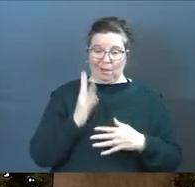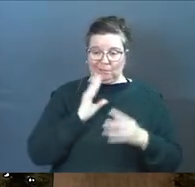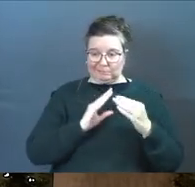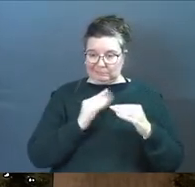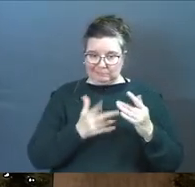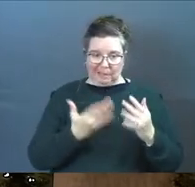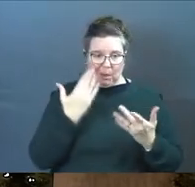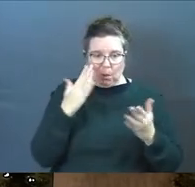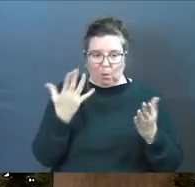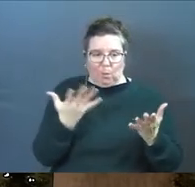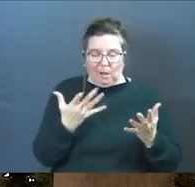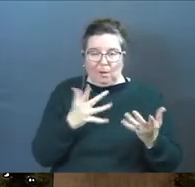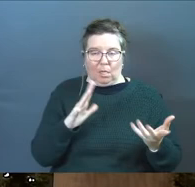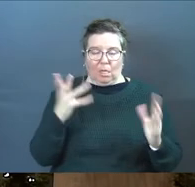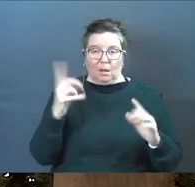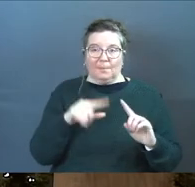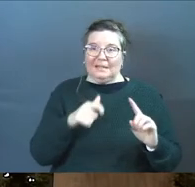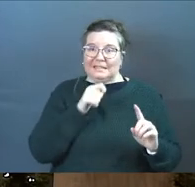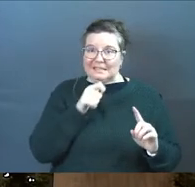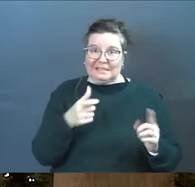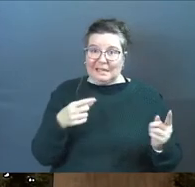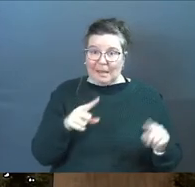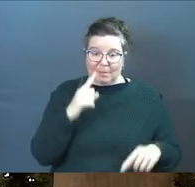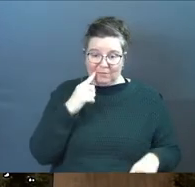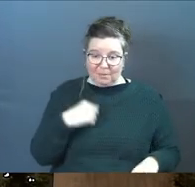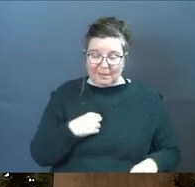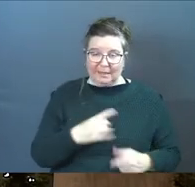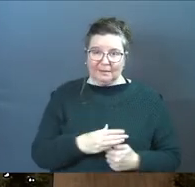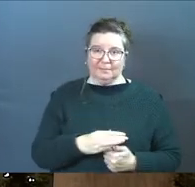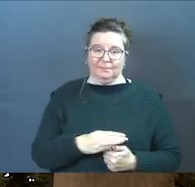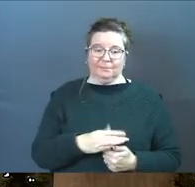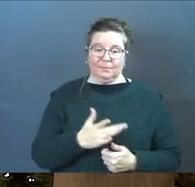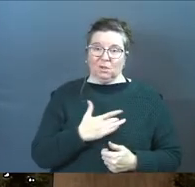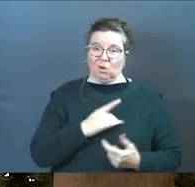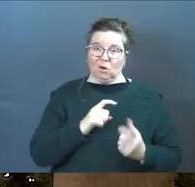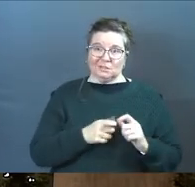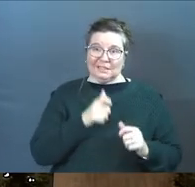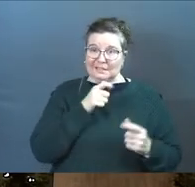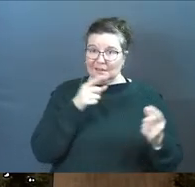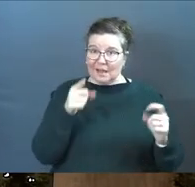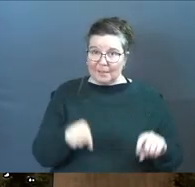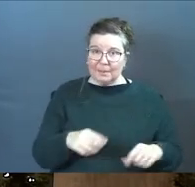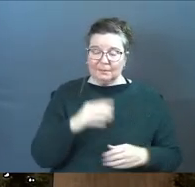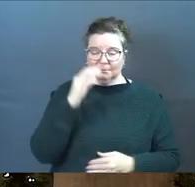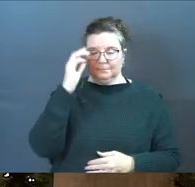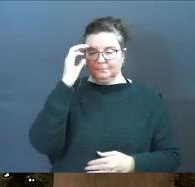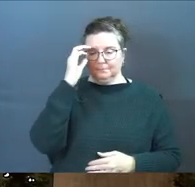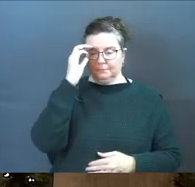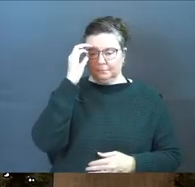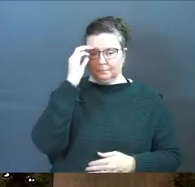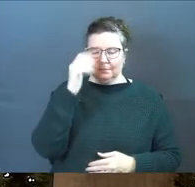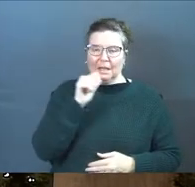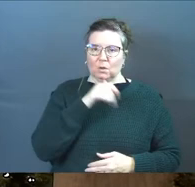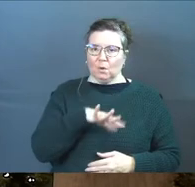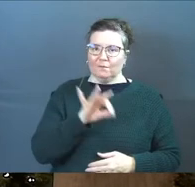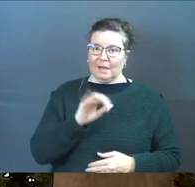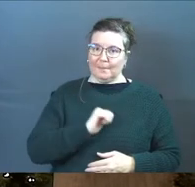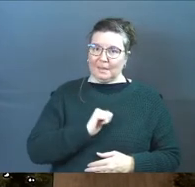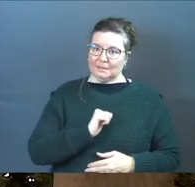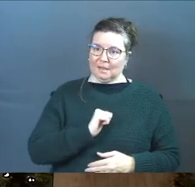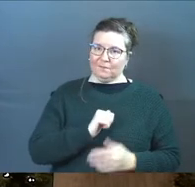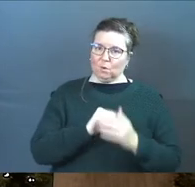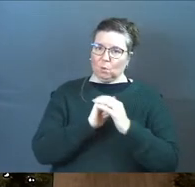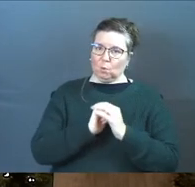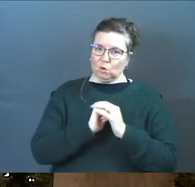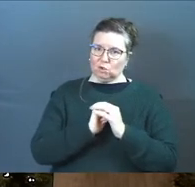through these motions I don't know what went wrong but it just didn't happen for me the heart change didn't happen I don't find myself